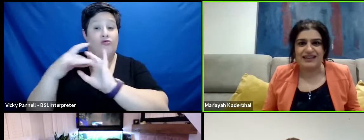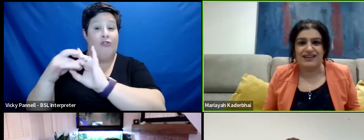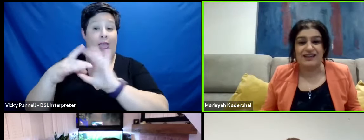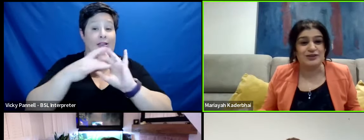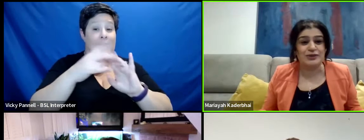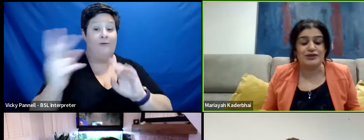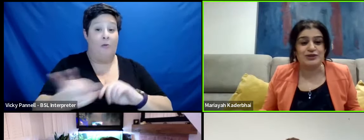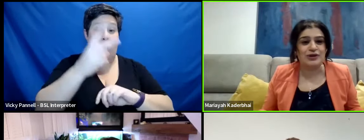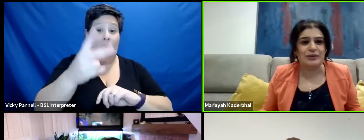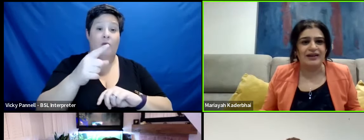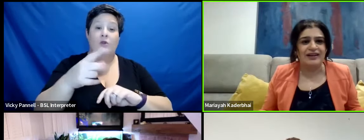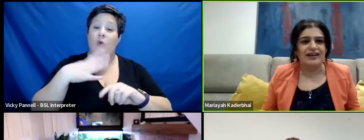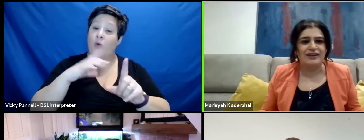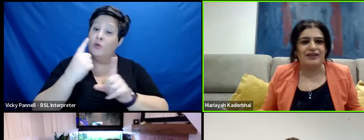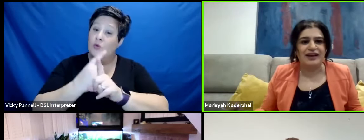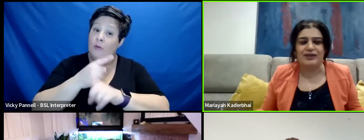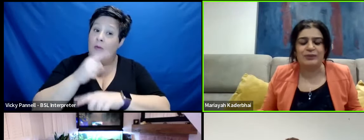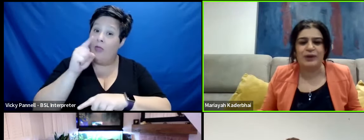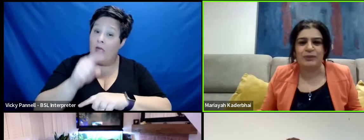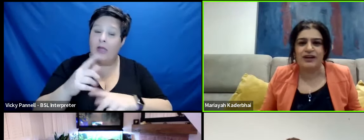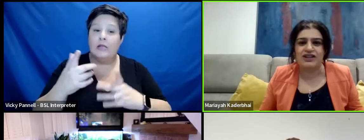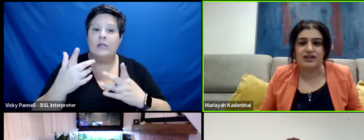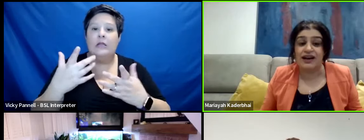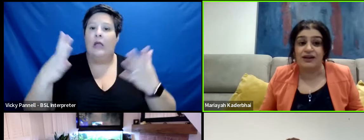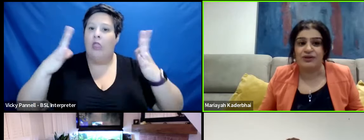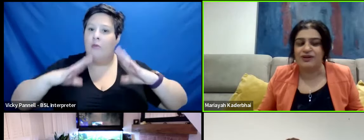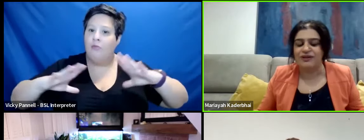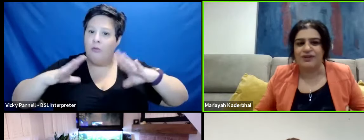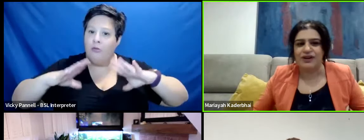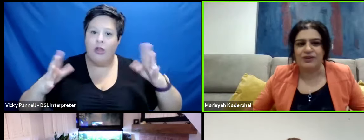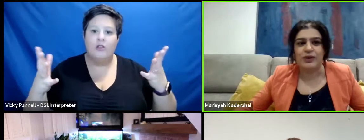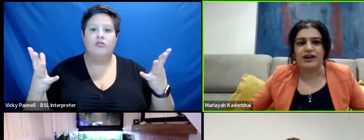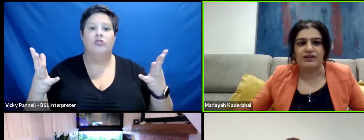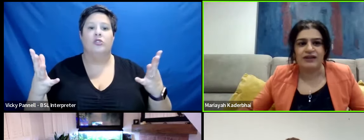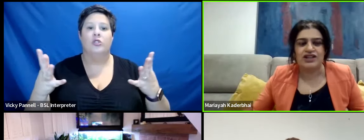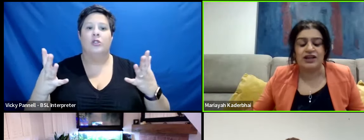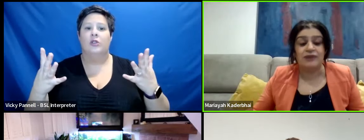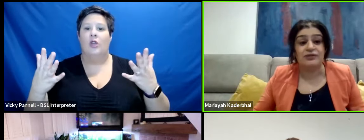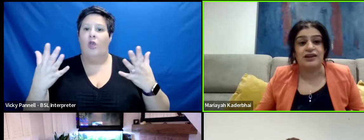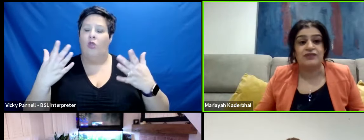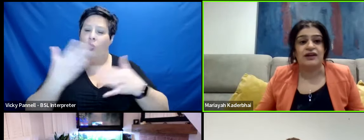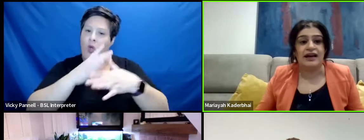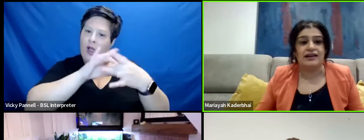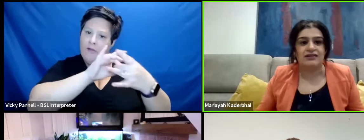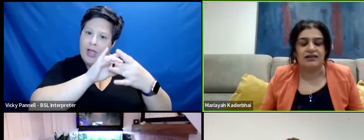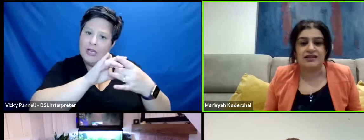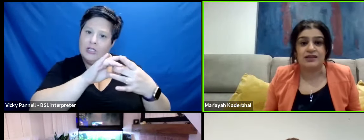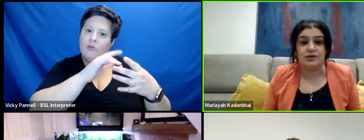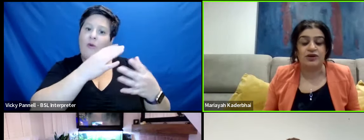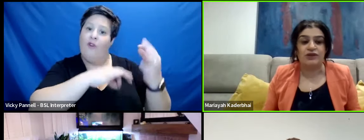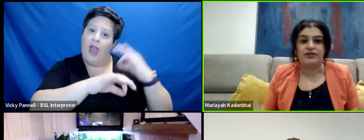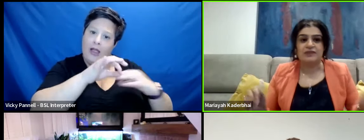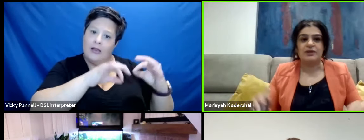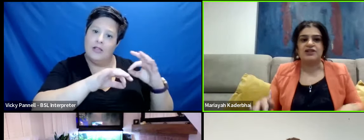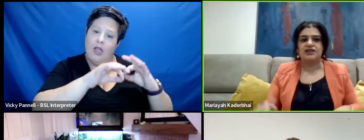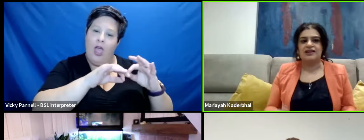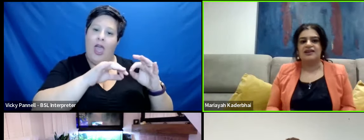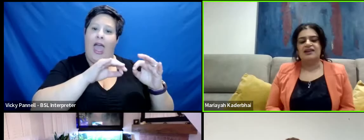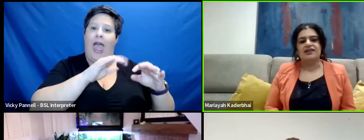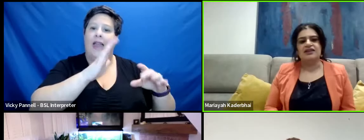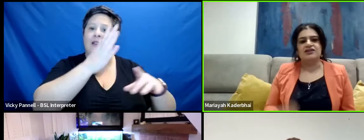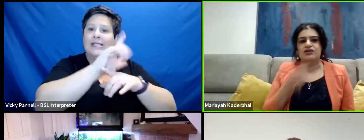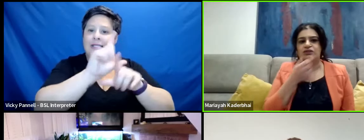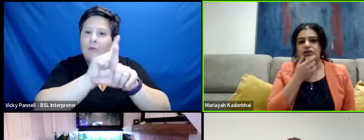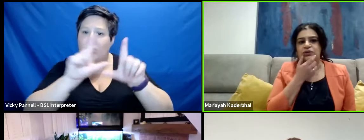both of you on set. And I just wanted to talk about kind of, yeah, the preparation, how, you know, the working relationship is for an actor and a cinematographer, especially